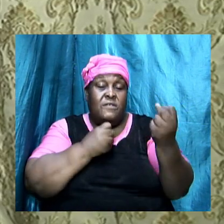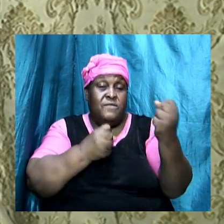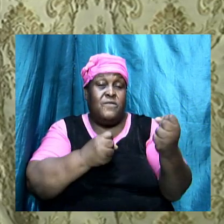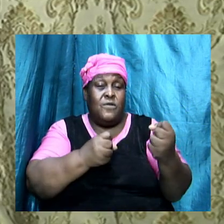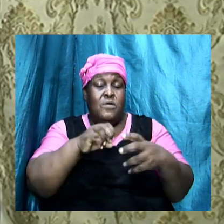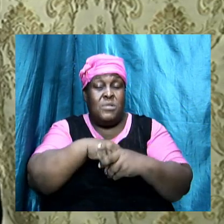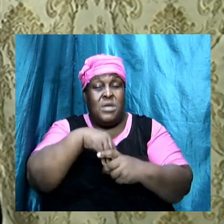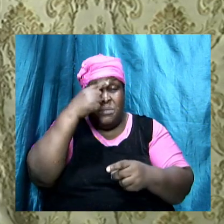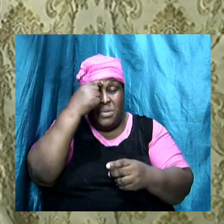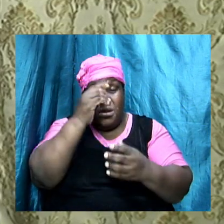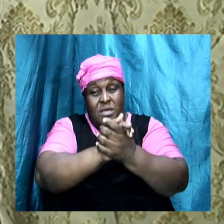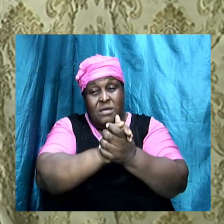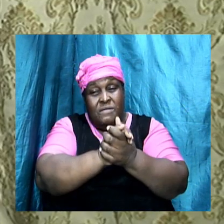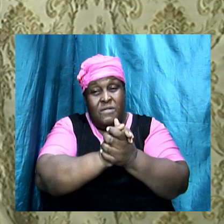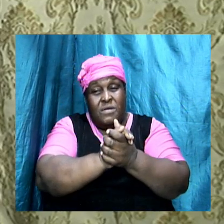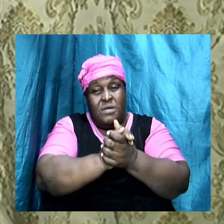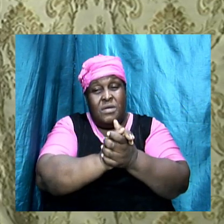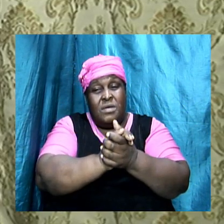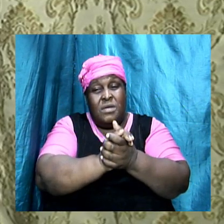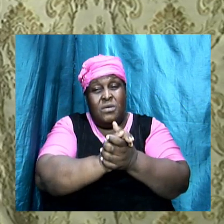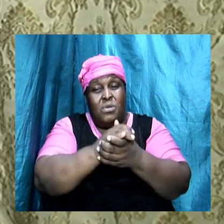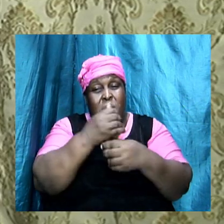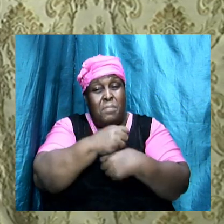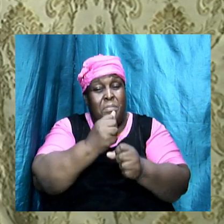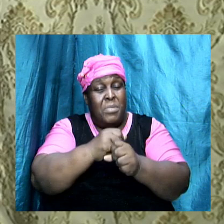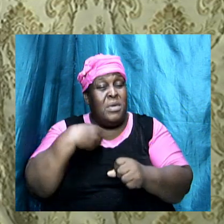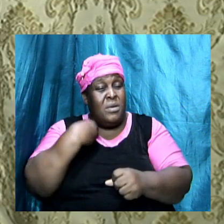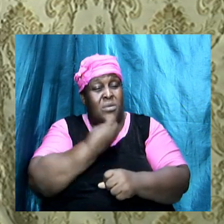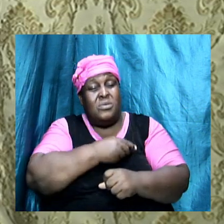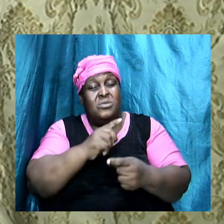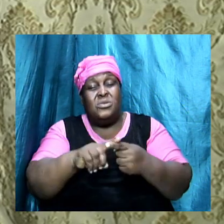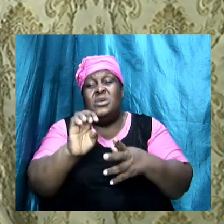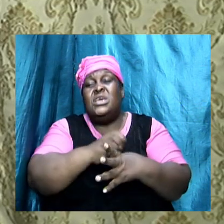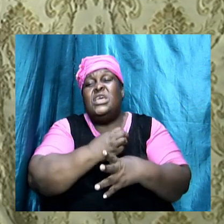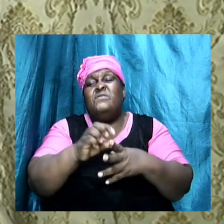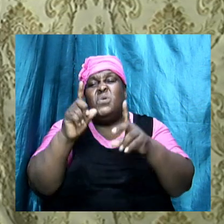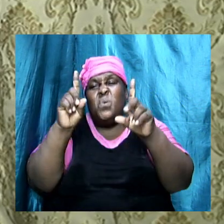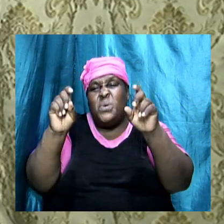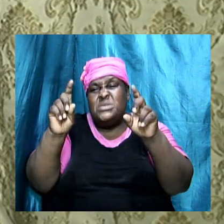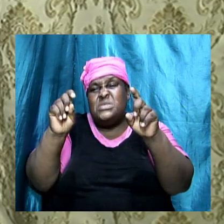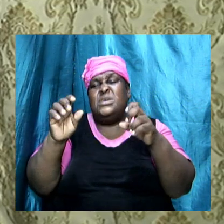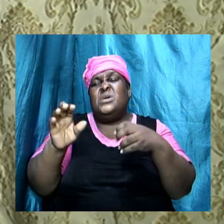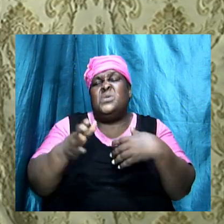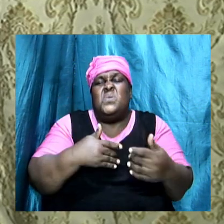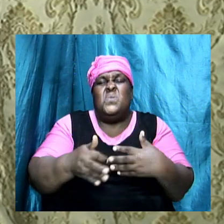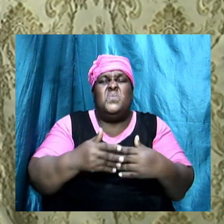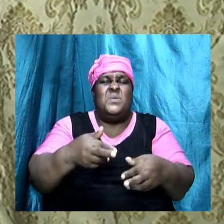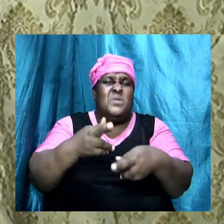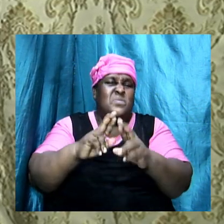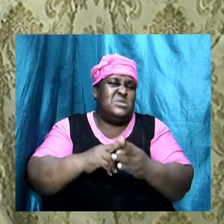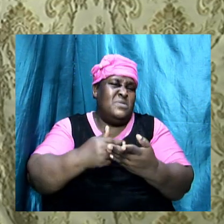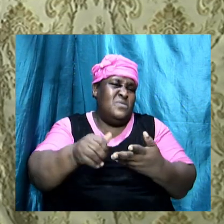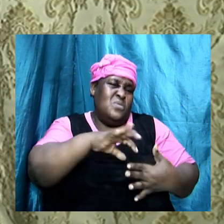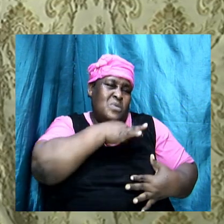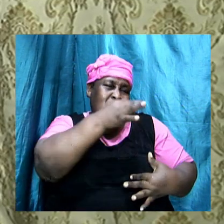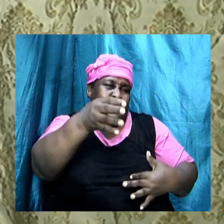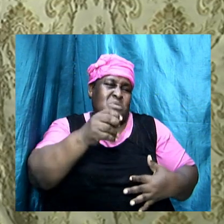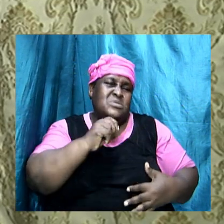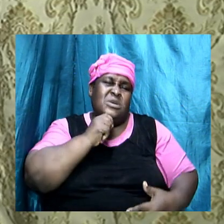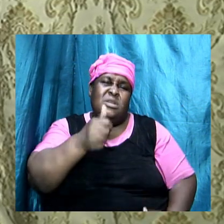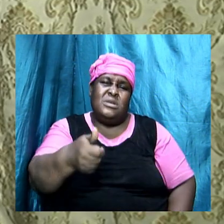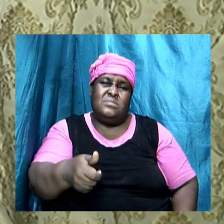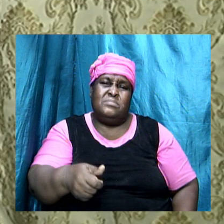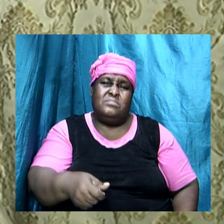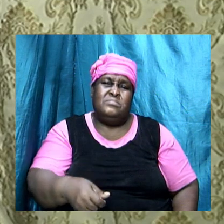belief, he will cause us to even question whether we have received the Holy Ghost or not. And I want us to